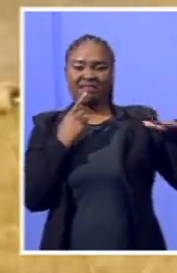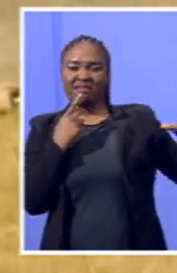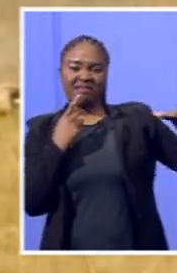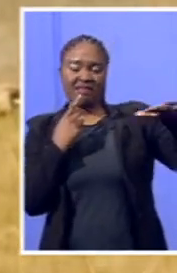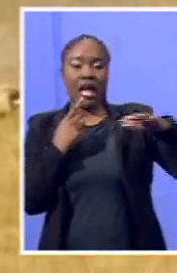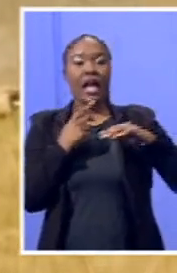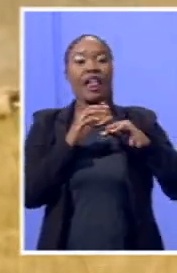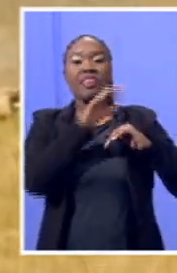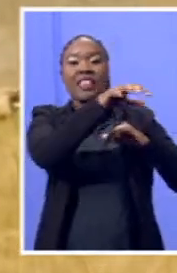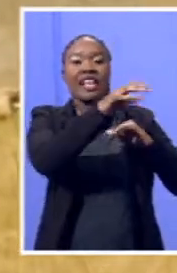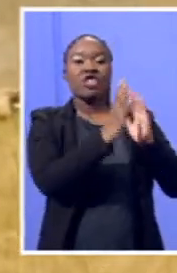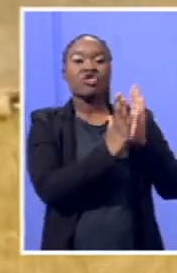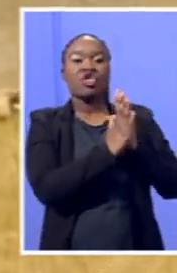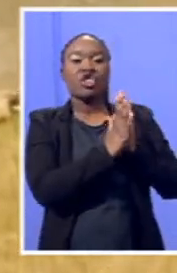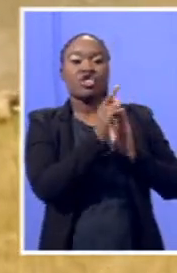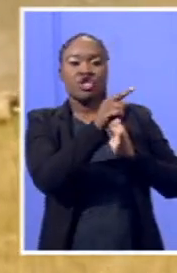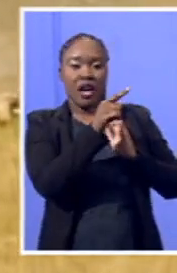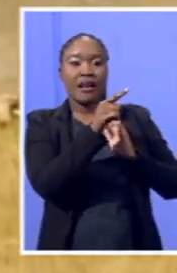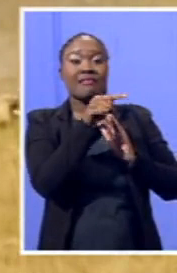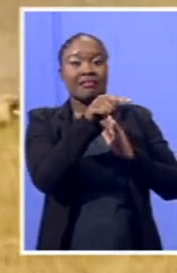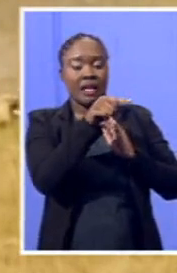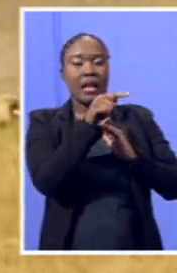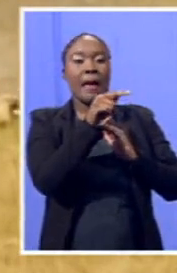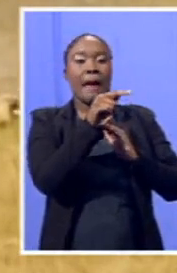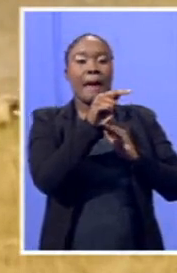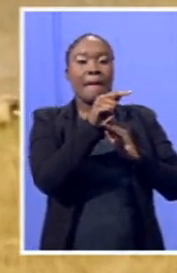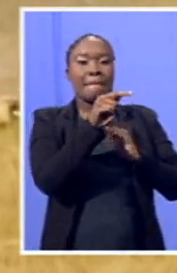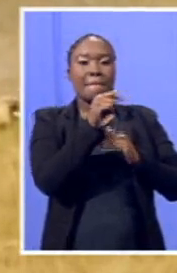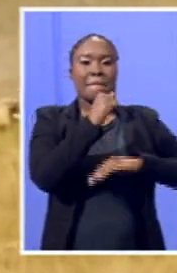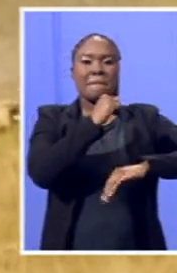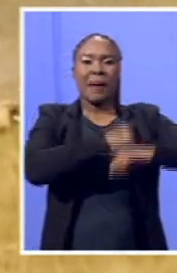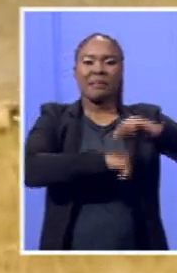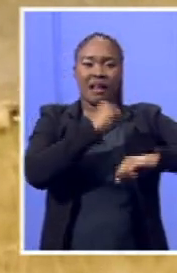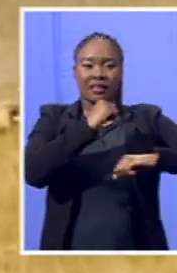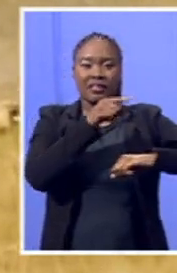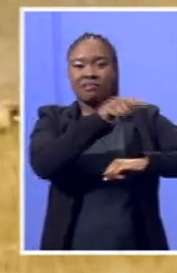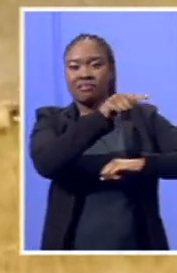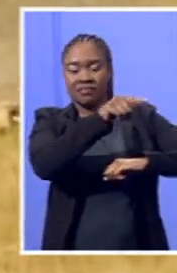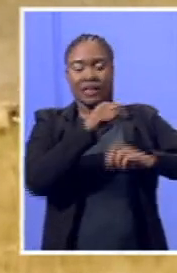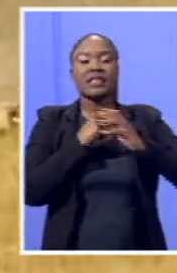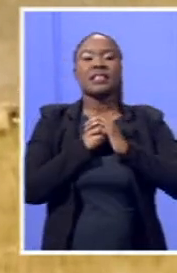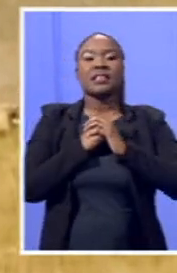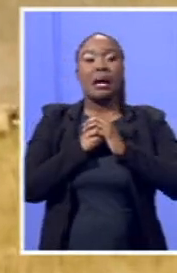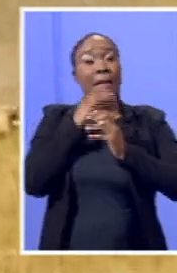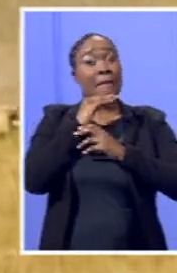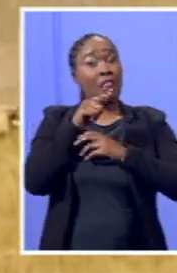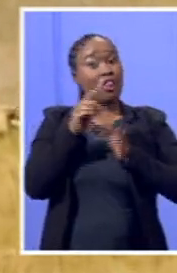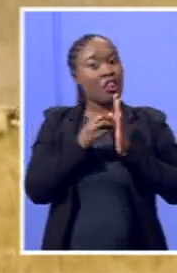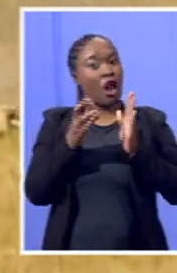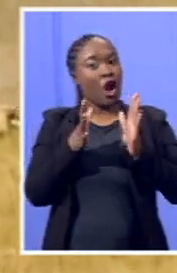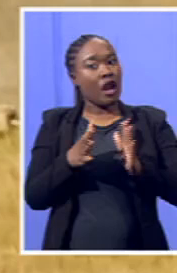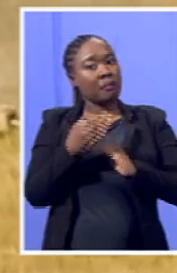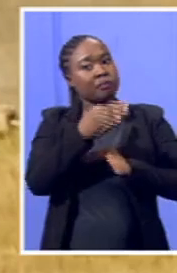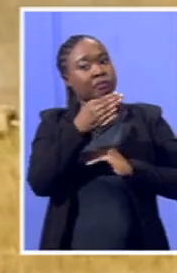where he was baptized. And the learners are inside that class playing the